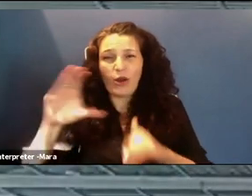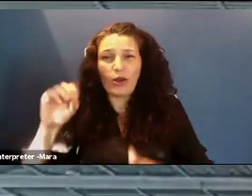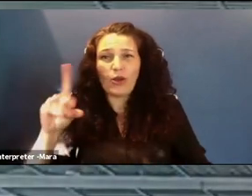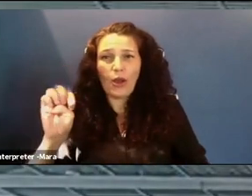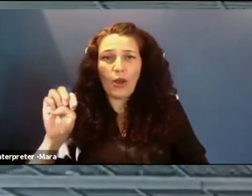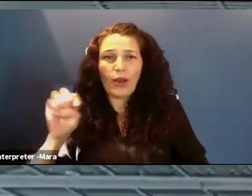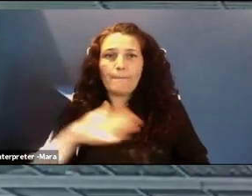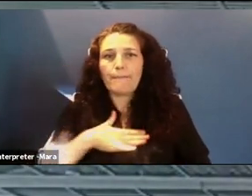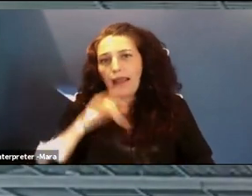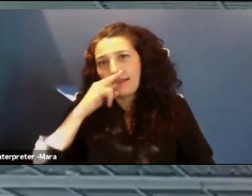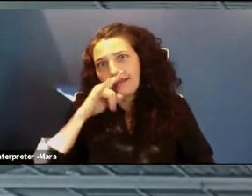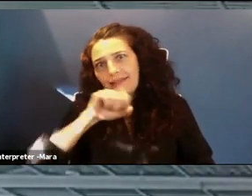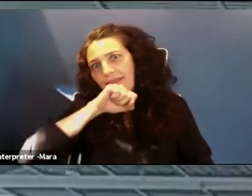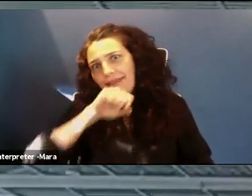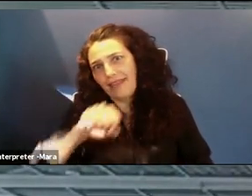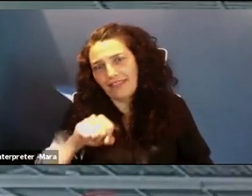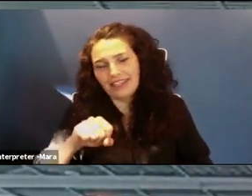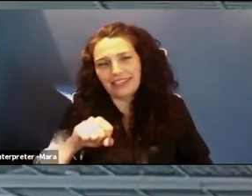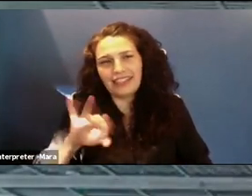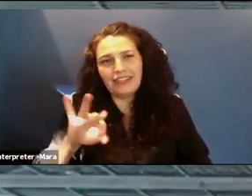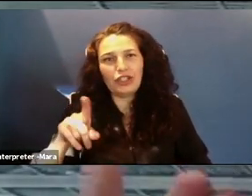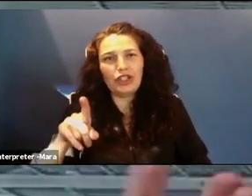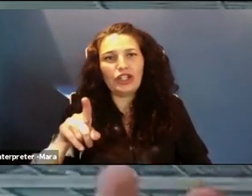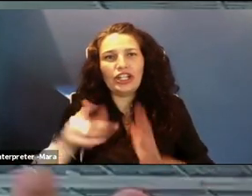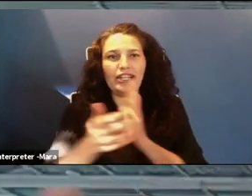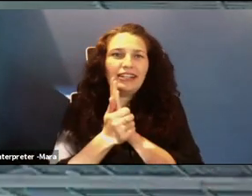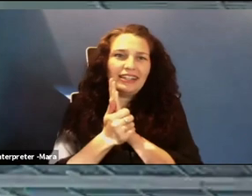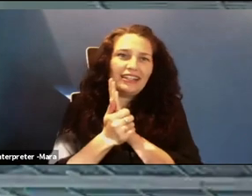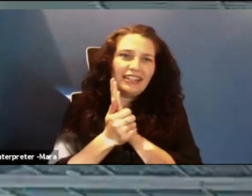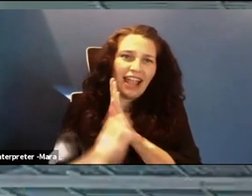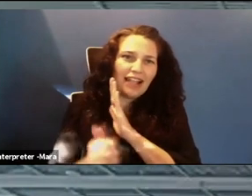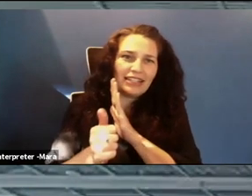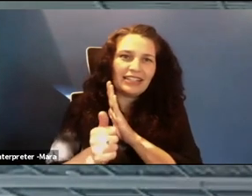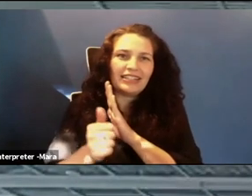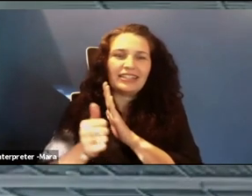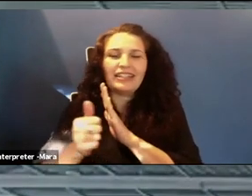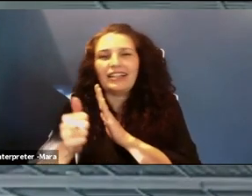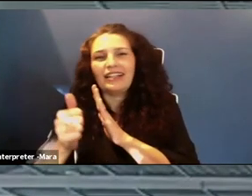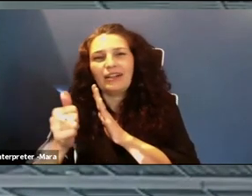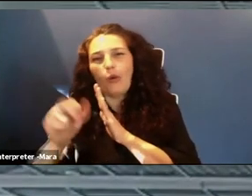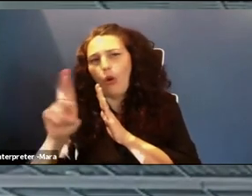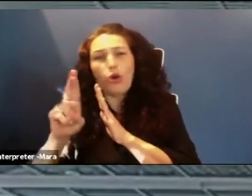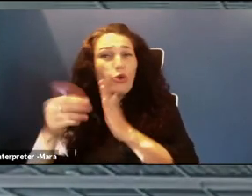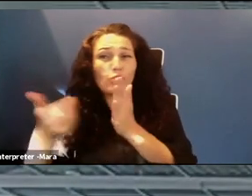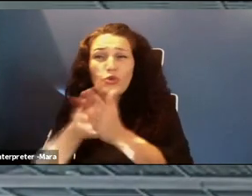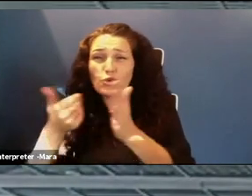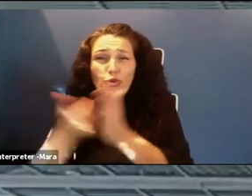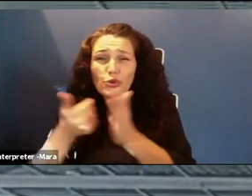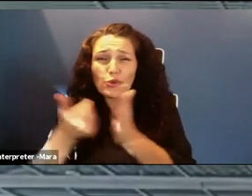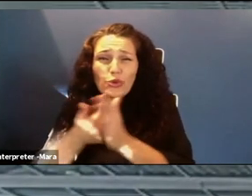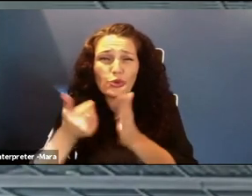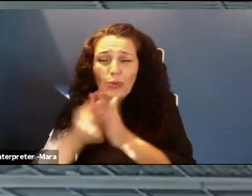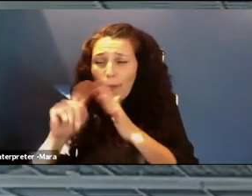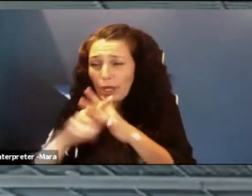you are a beginner coder or you're an expert, you can do so many things with this. Now, while I